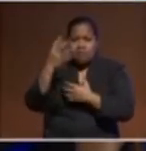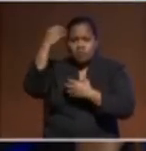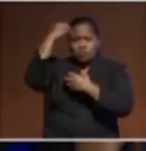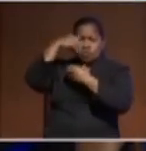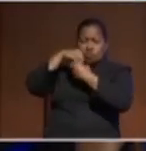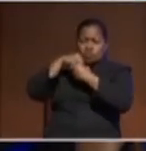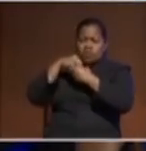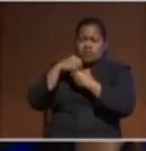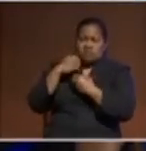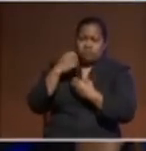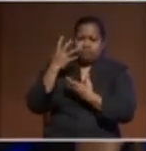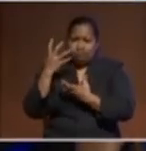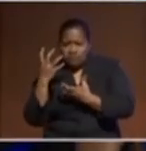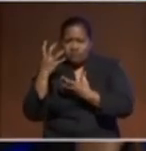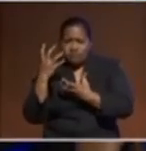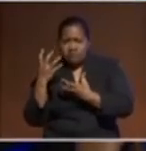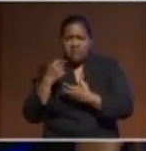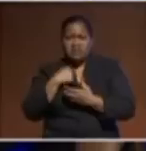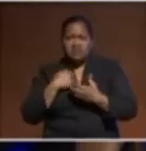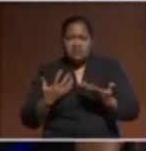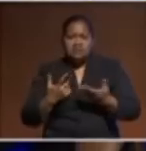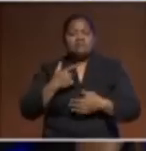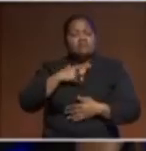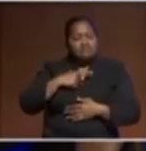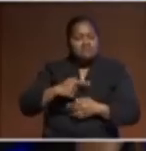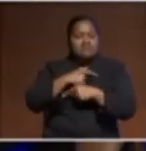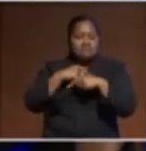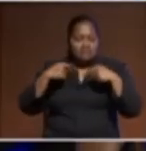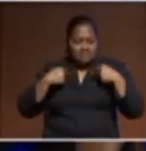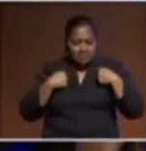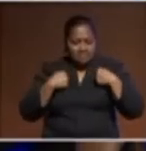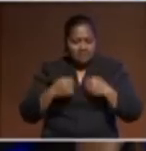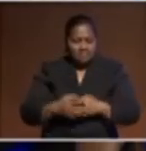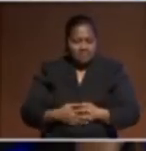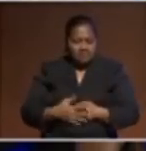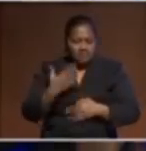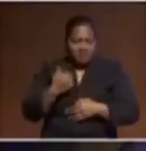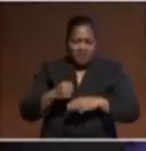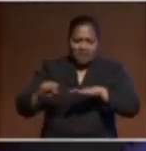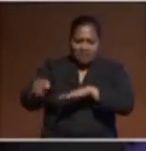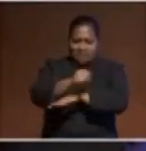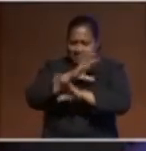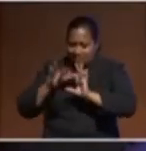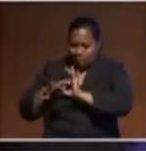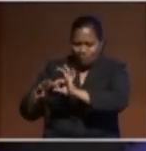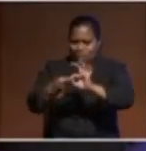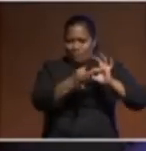as well, because we have a history of seeing, for instance, the movement of influenza,